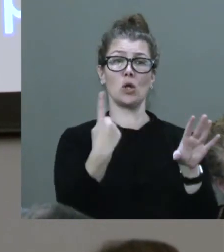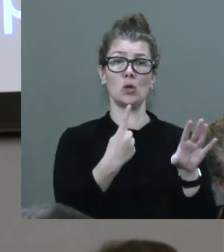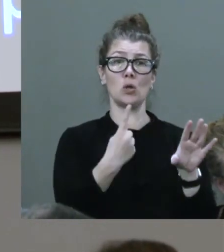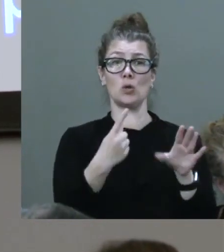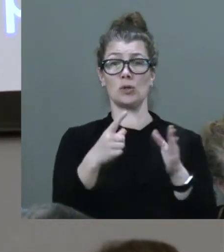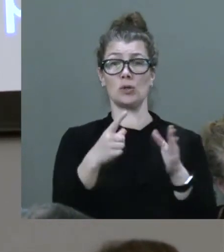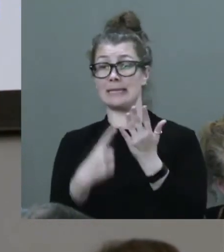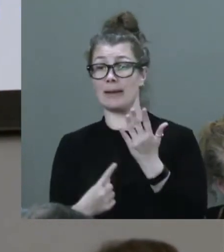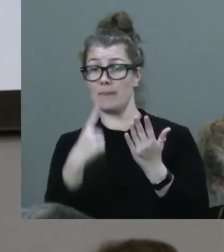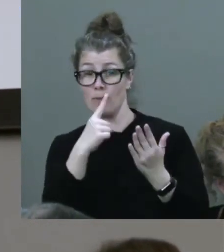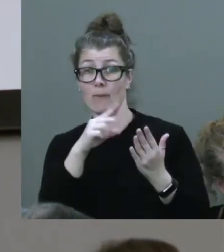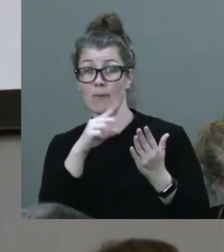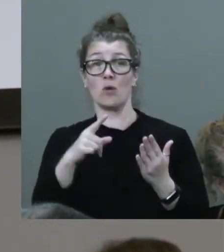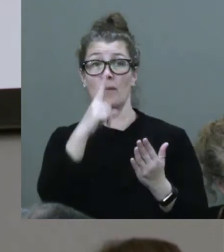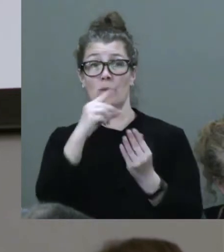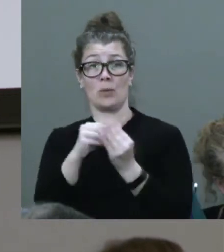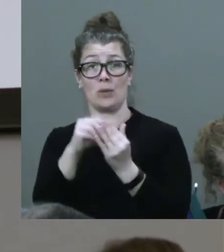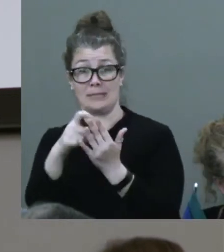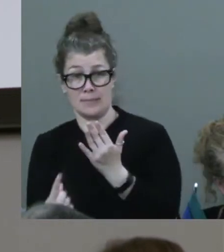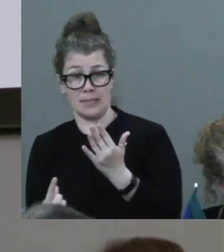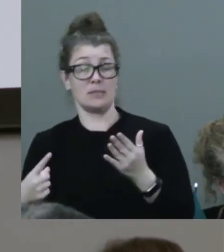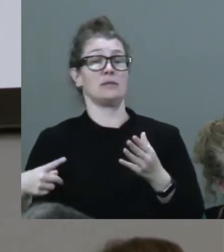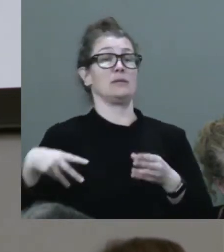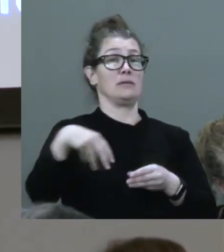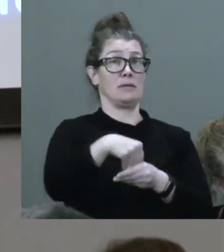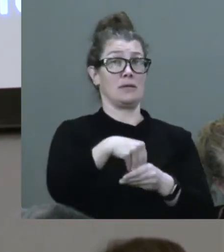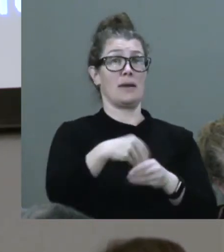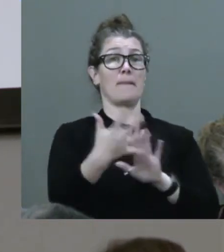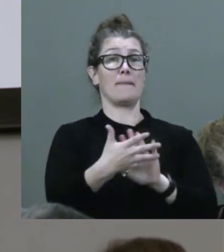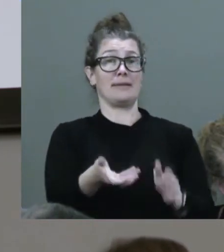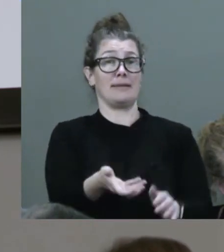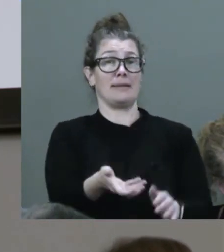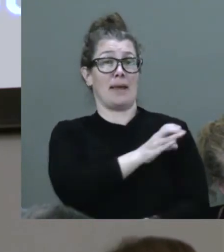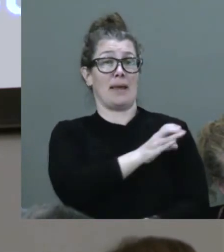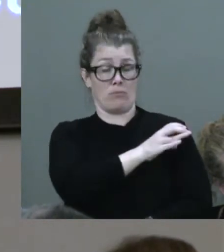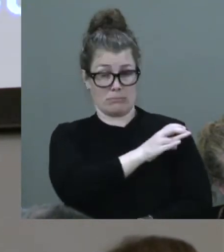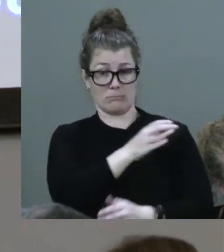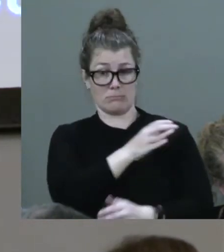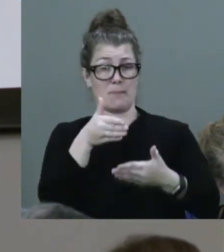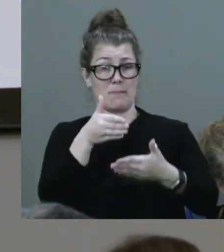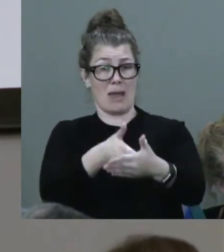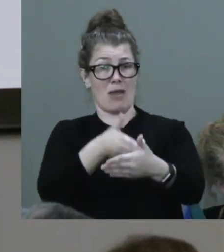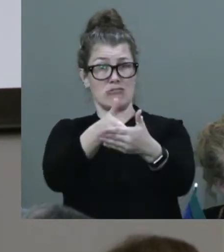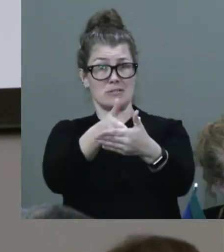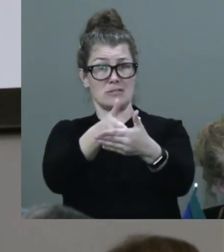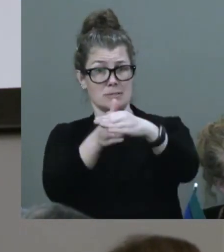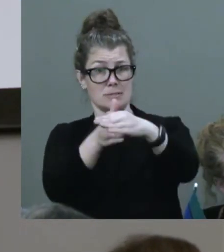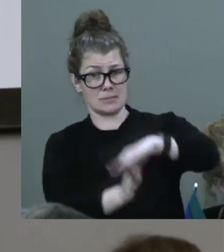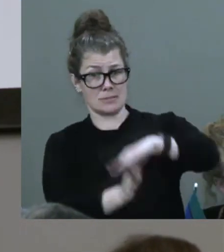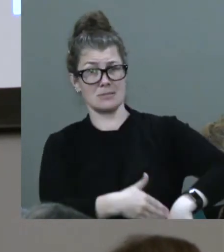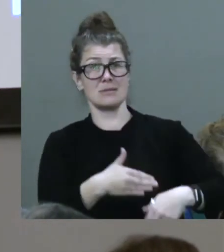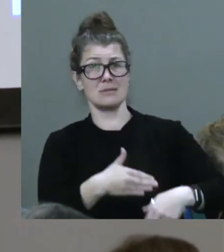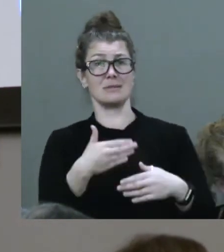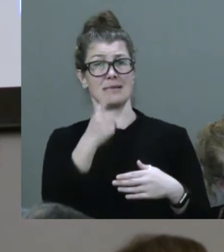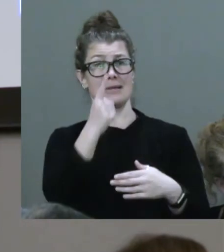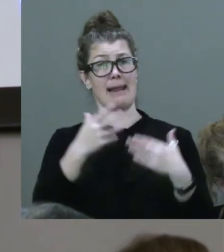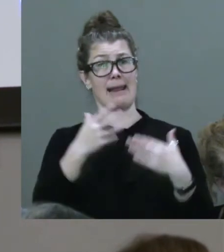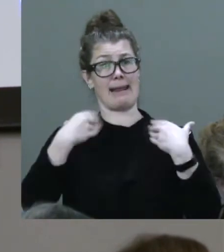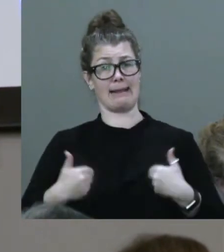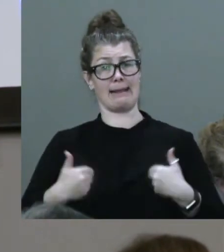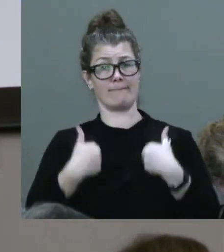disabled people, that would empower us to break down those barriers and live with dignity.